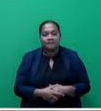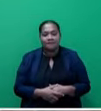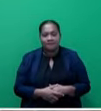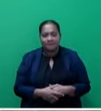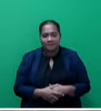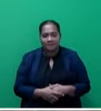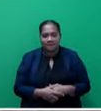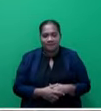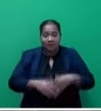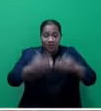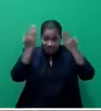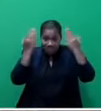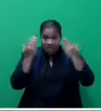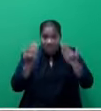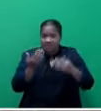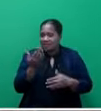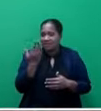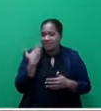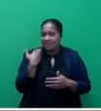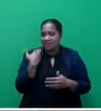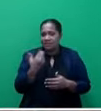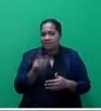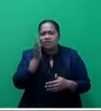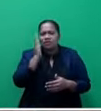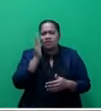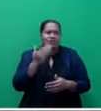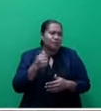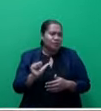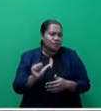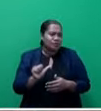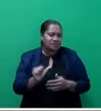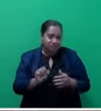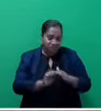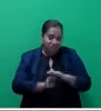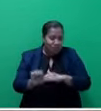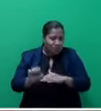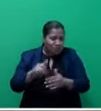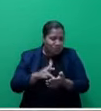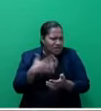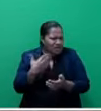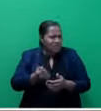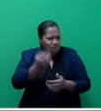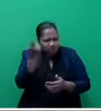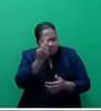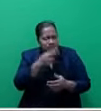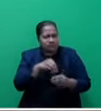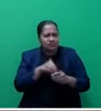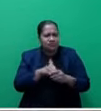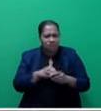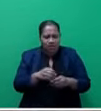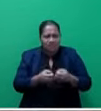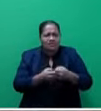Mr Speaker, sir, as in the past, schools have been used as evacuation centres. There are risks involved in damages being caused due to